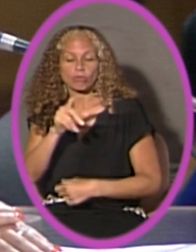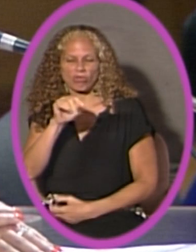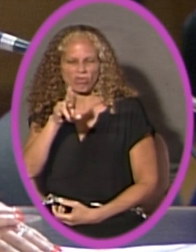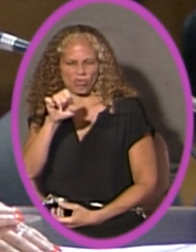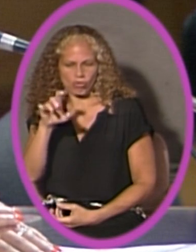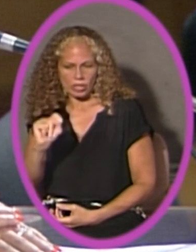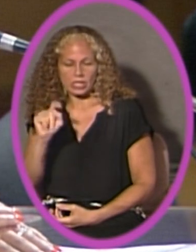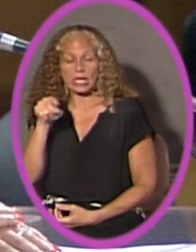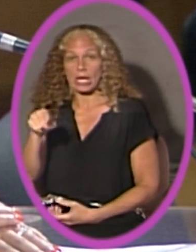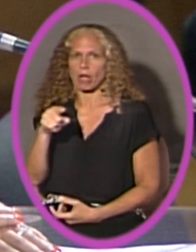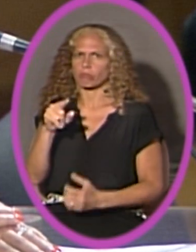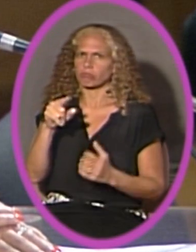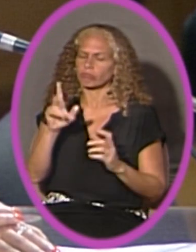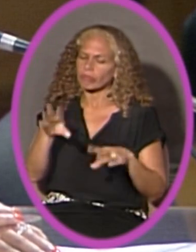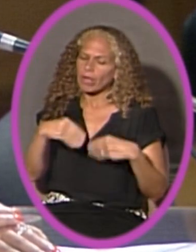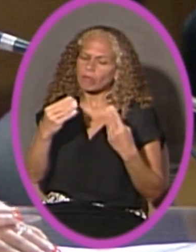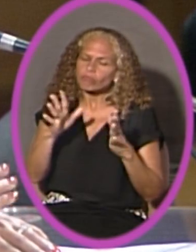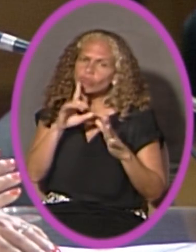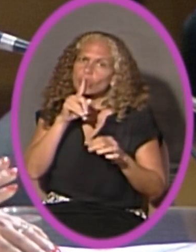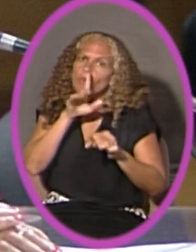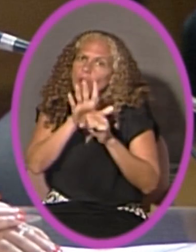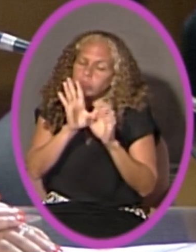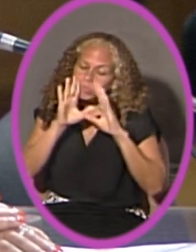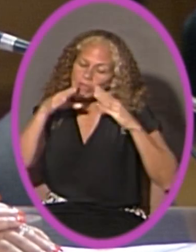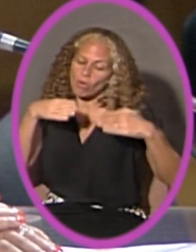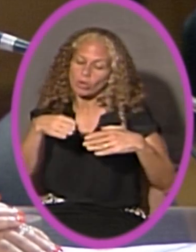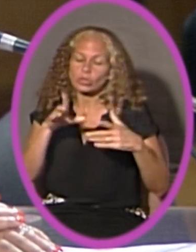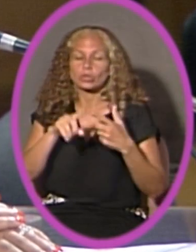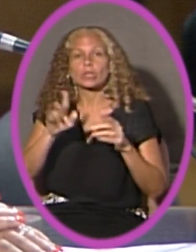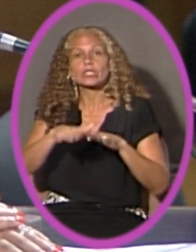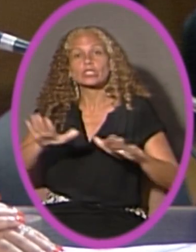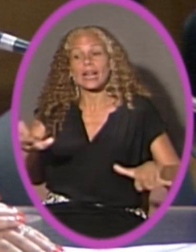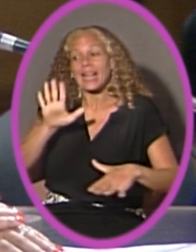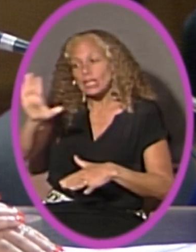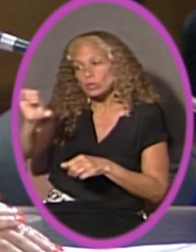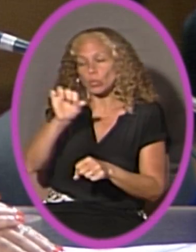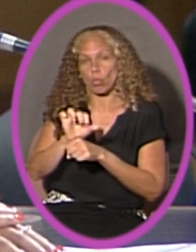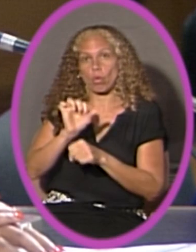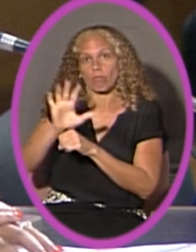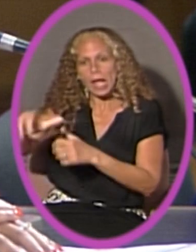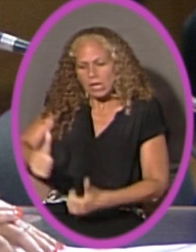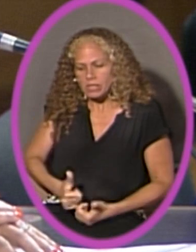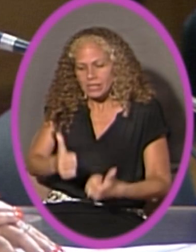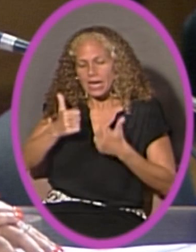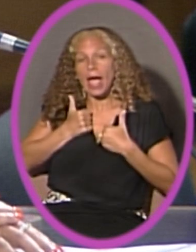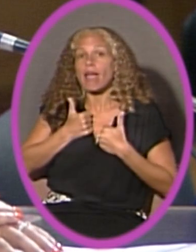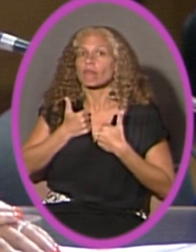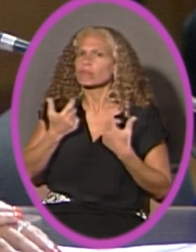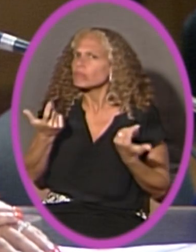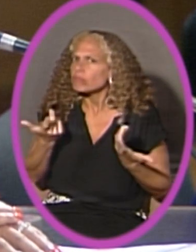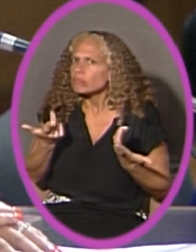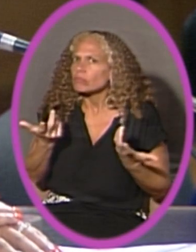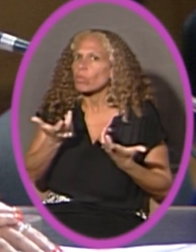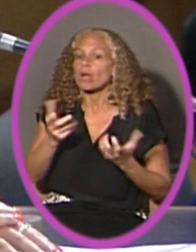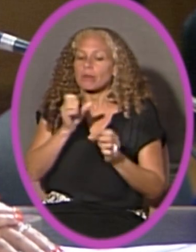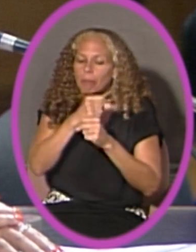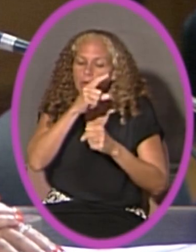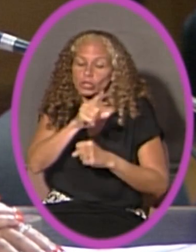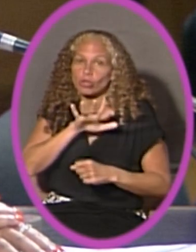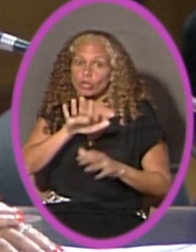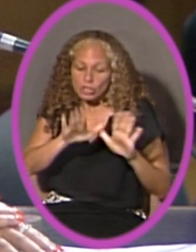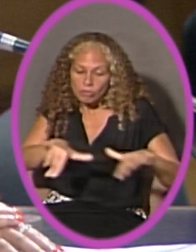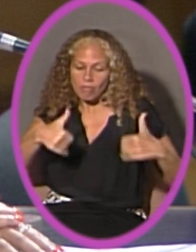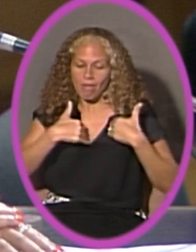exemplified commitment to our children. Moabedi's life work has been to ensure our children have the resources to succeed